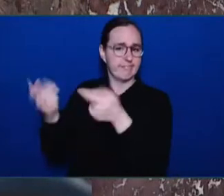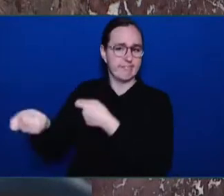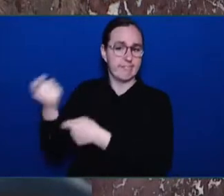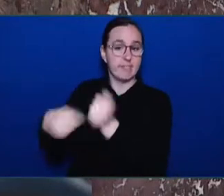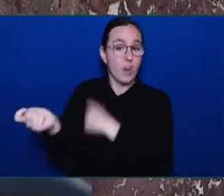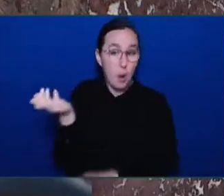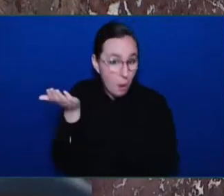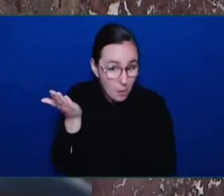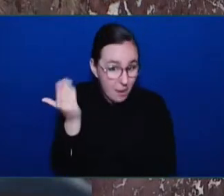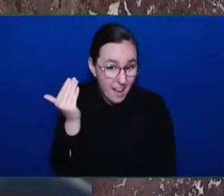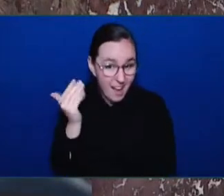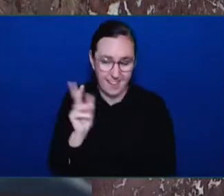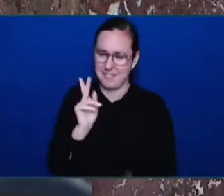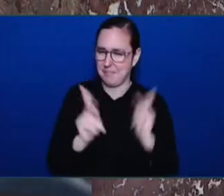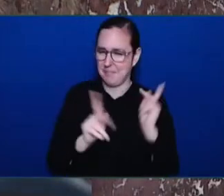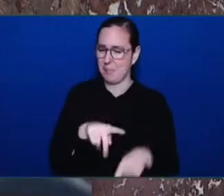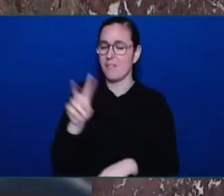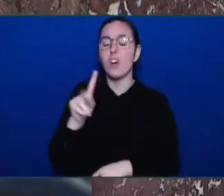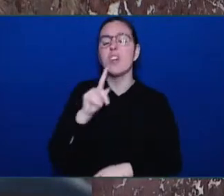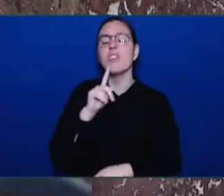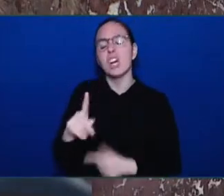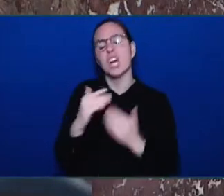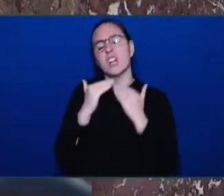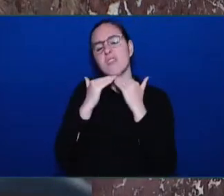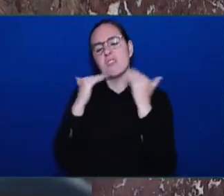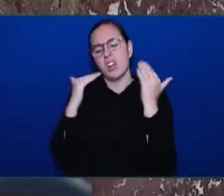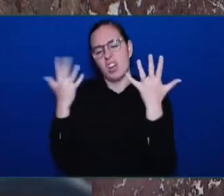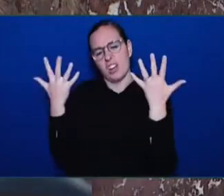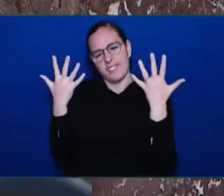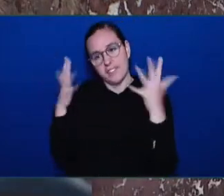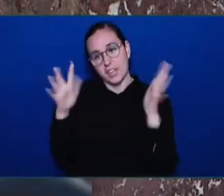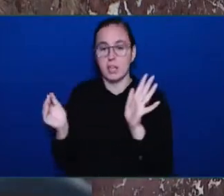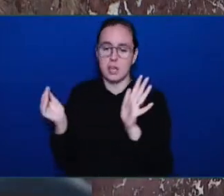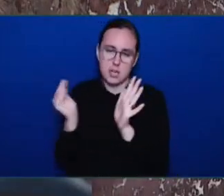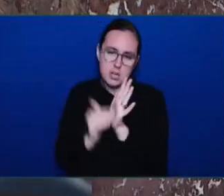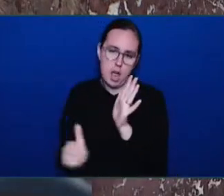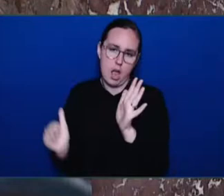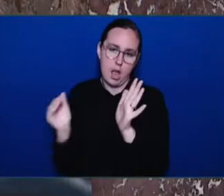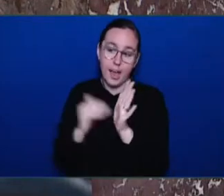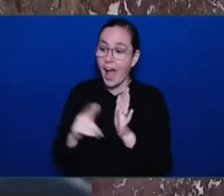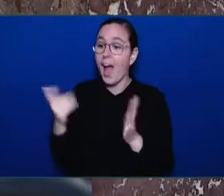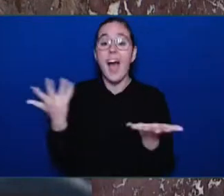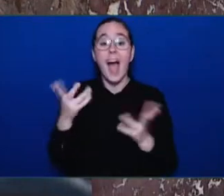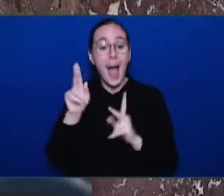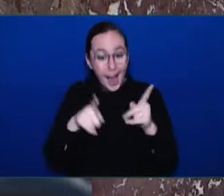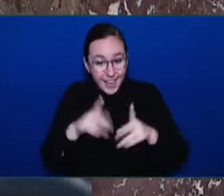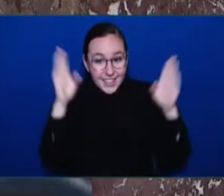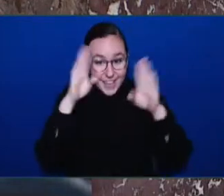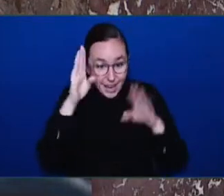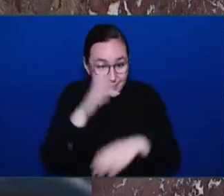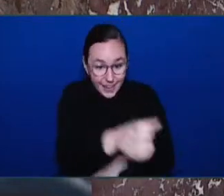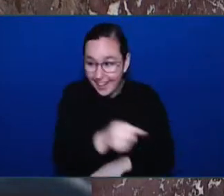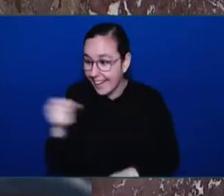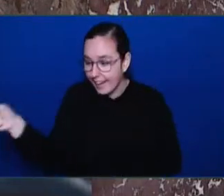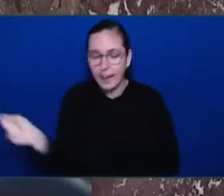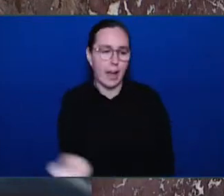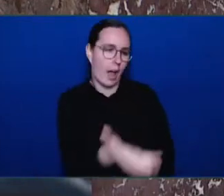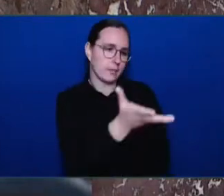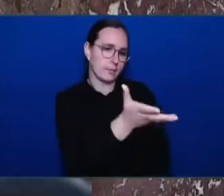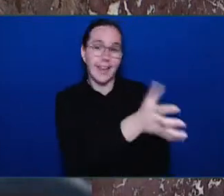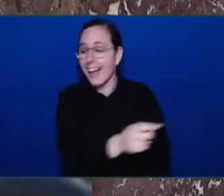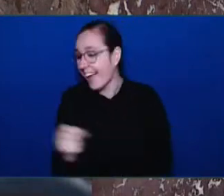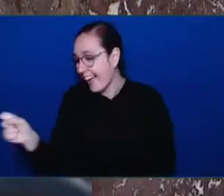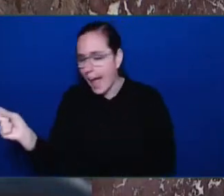that happened despite the former Attorney General and likely the next NDP leader publicly endorsing Kennedy Stewart and, in fact,